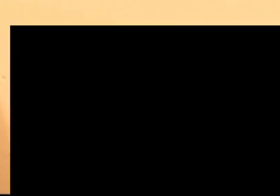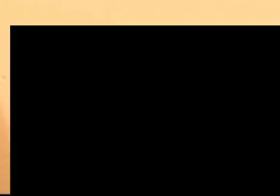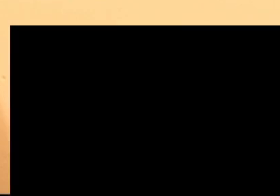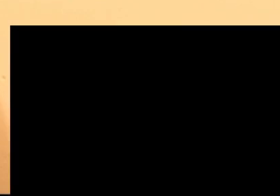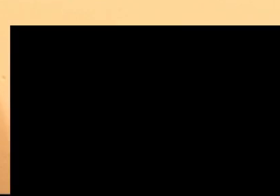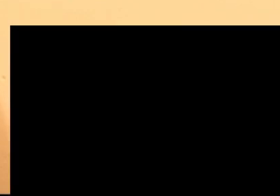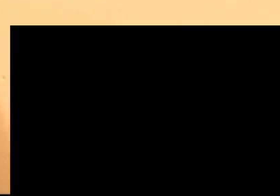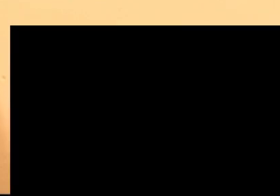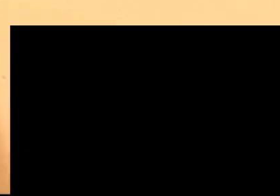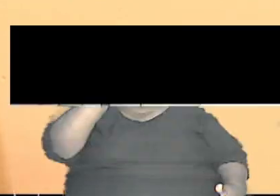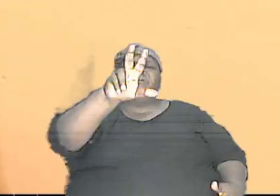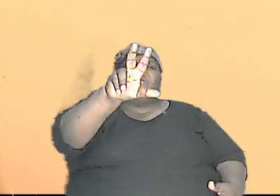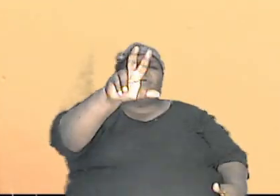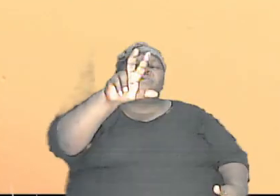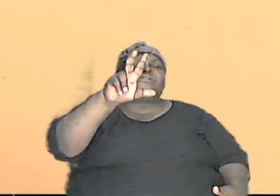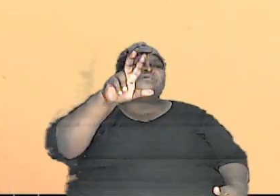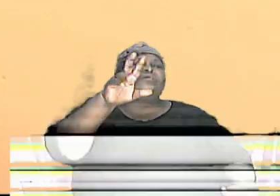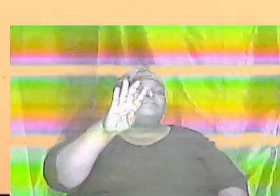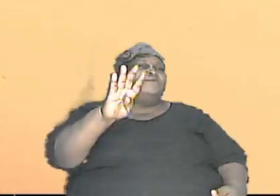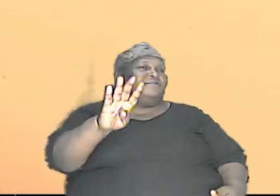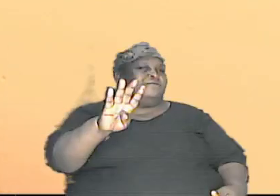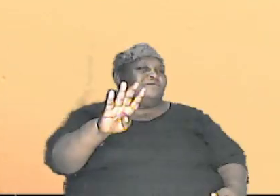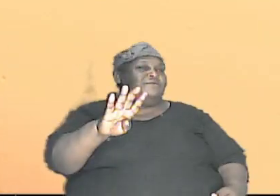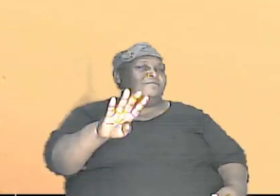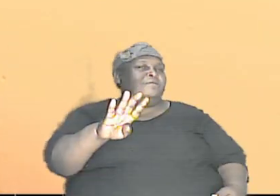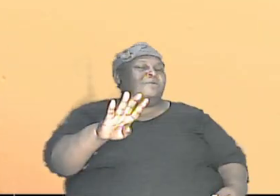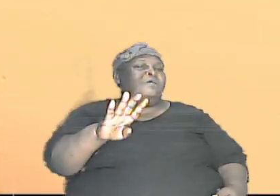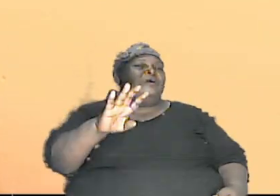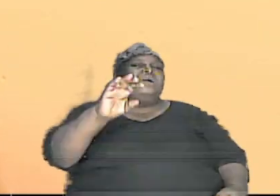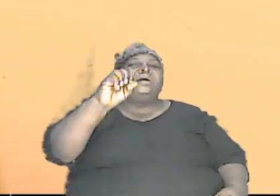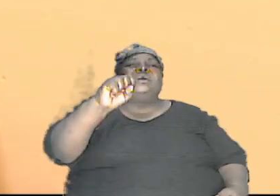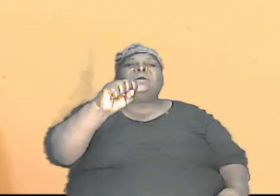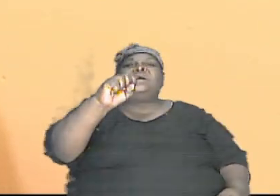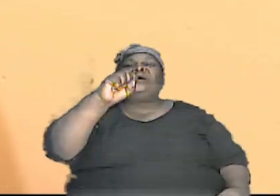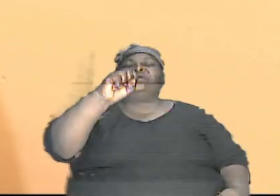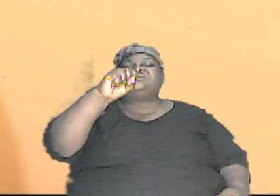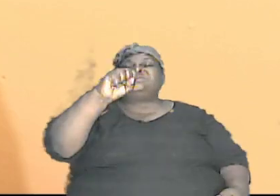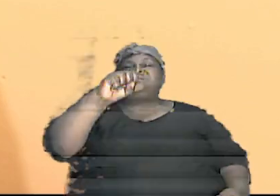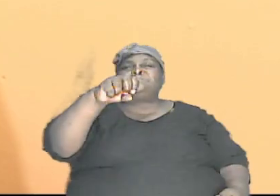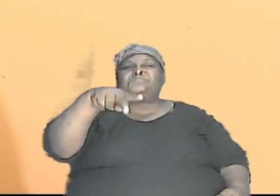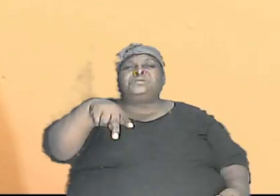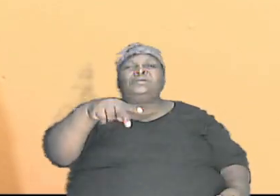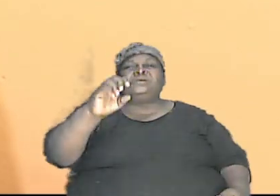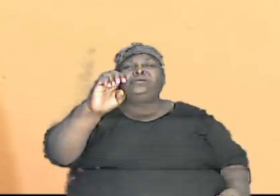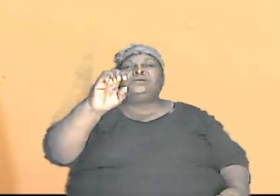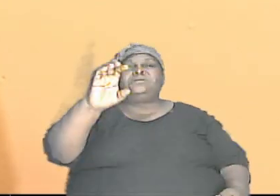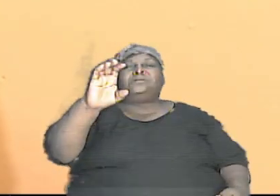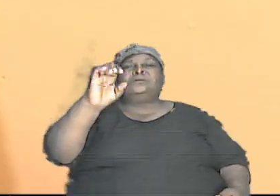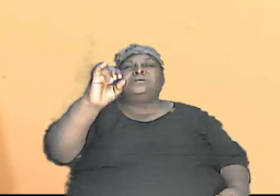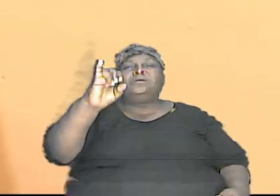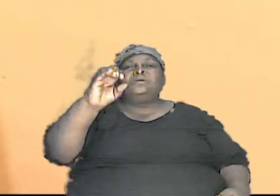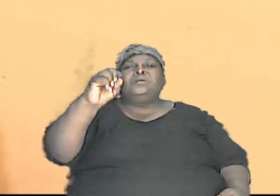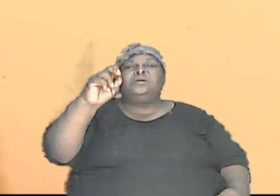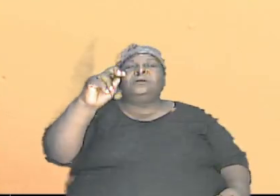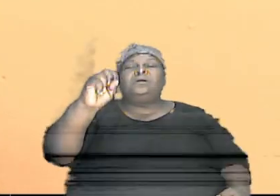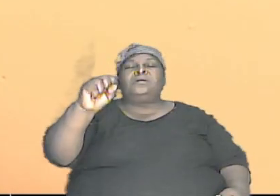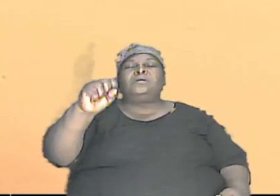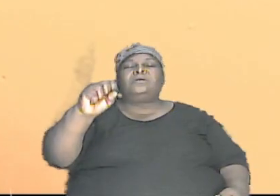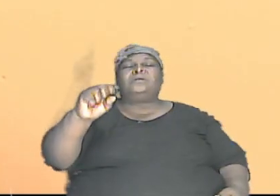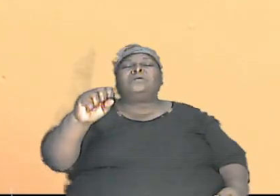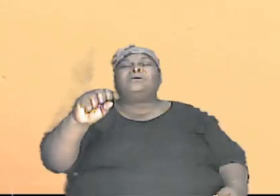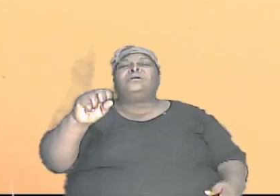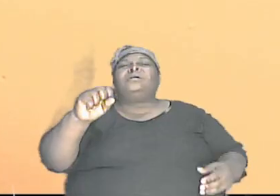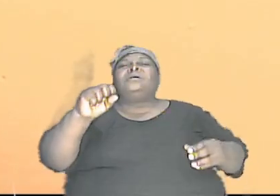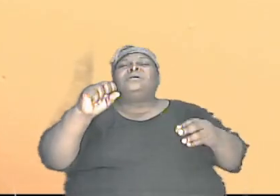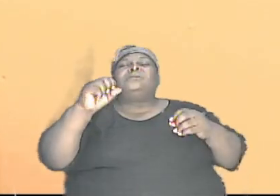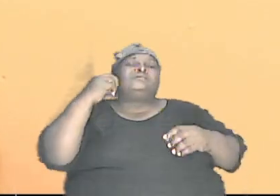about 34 species of dogs there is about 338 breeds of dogs